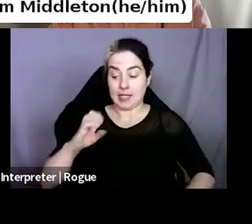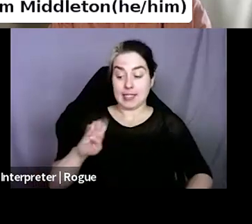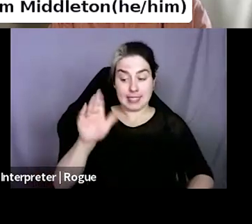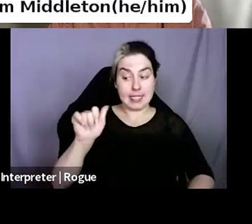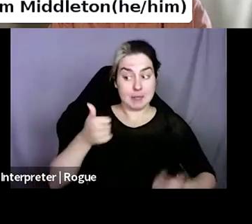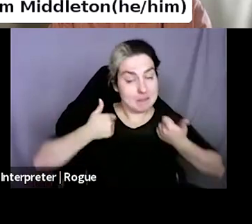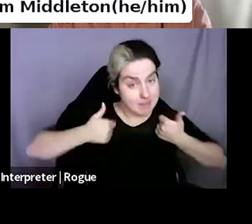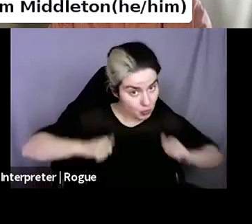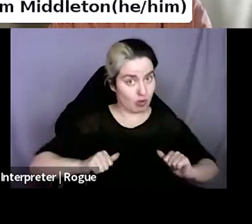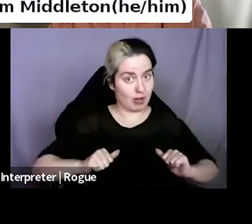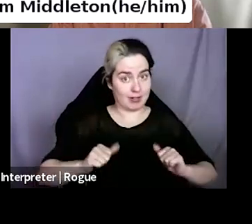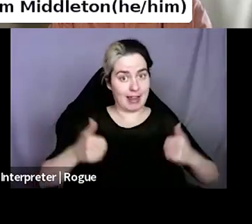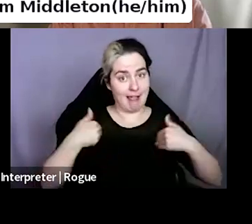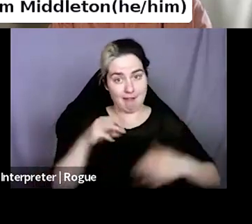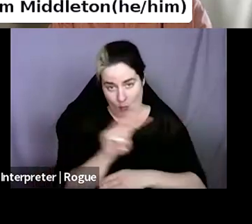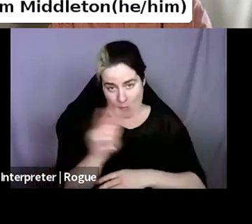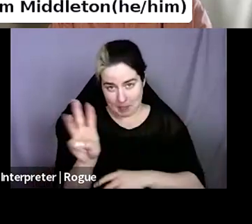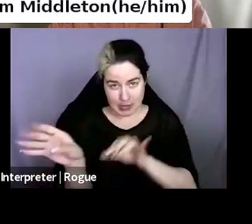Um,